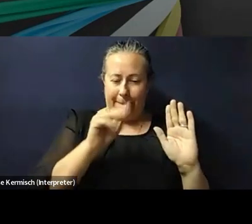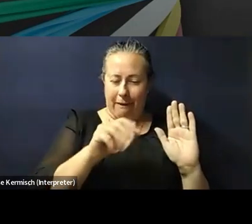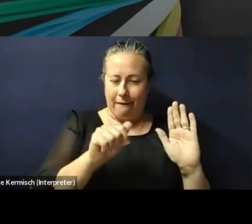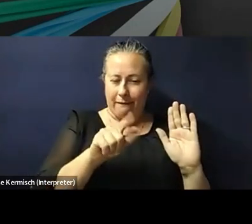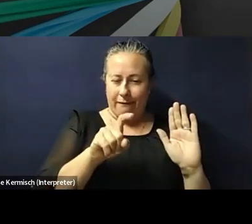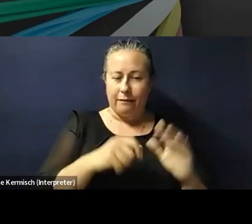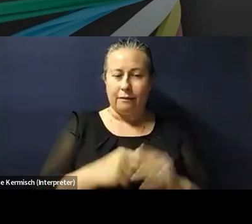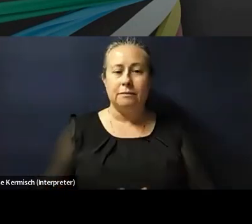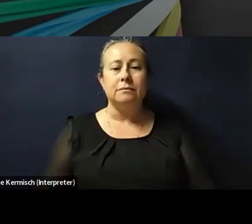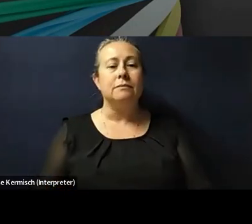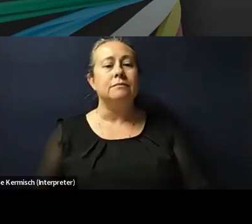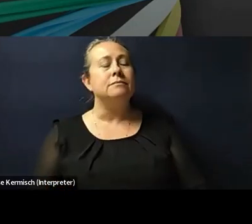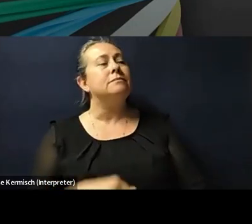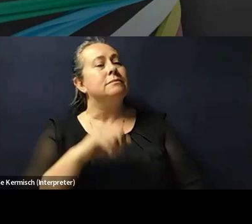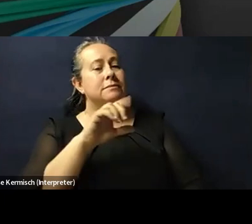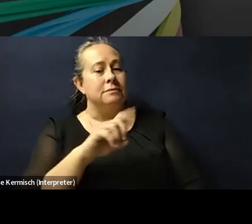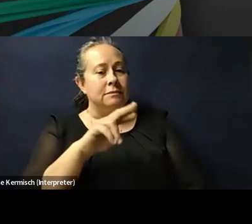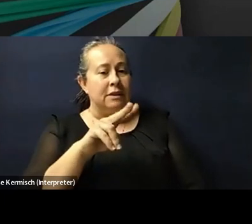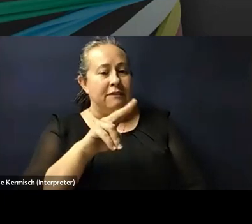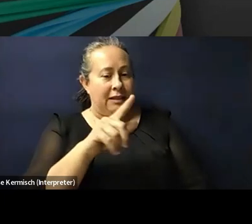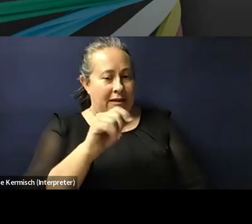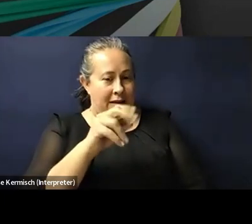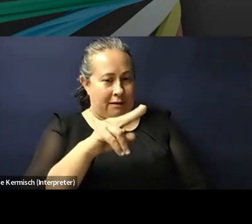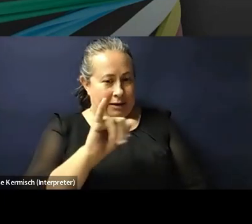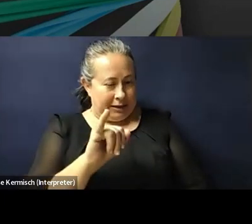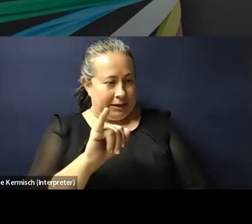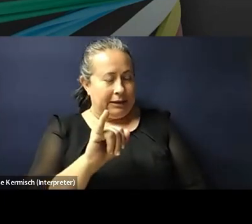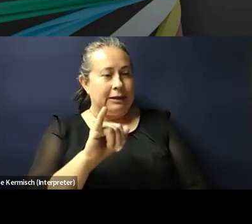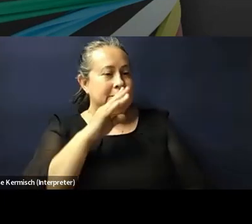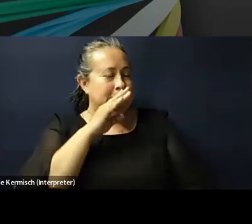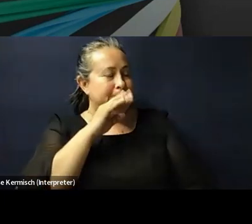Hi, yes, thanks for that question. Yes, there is.